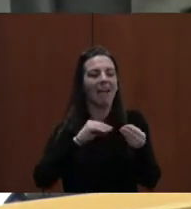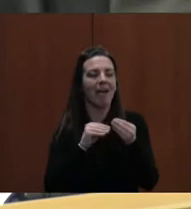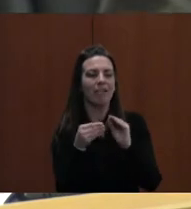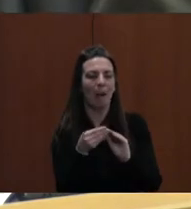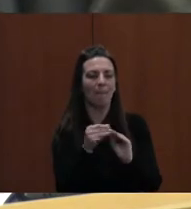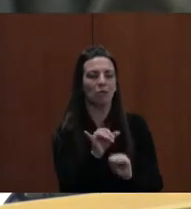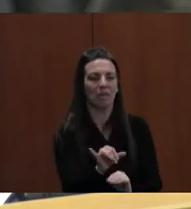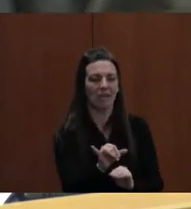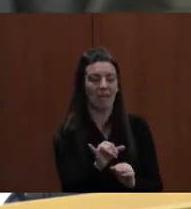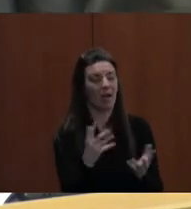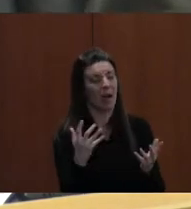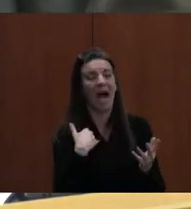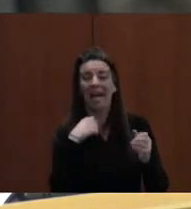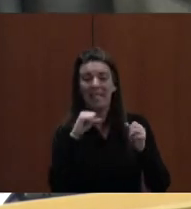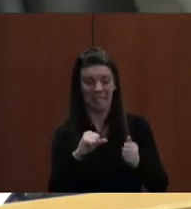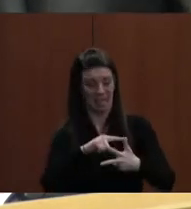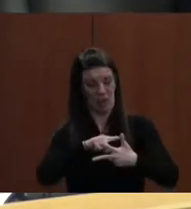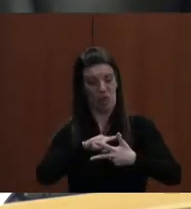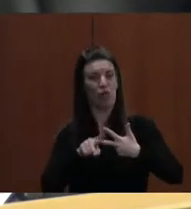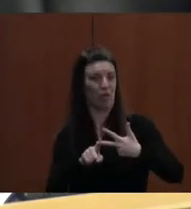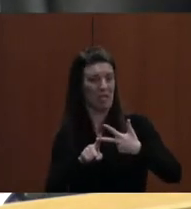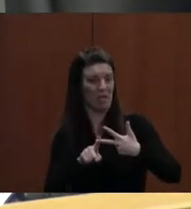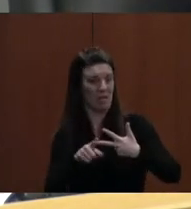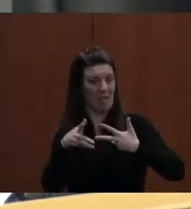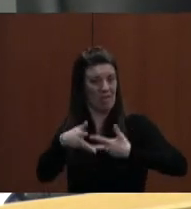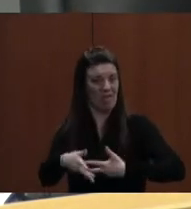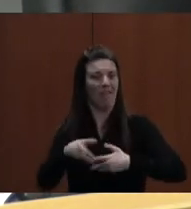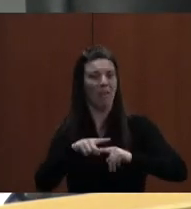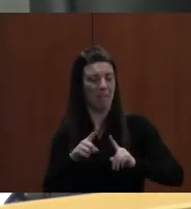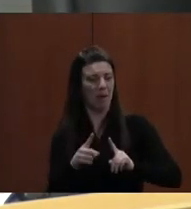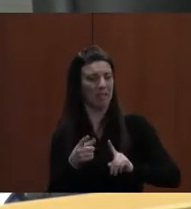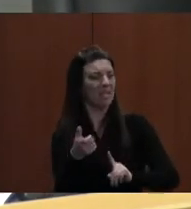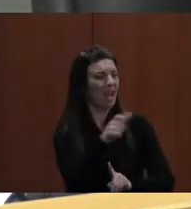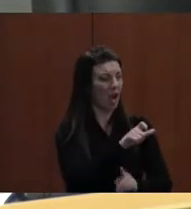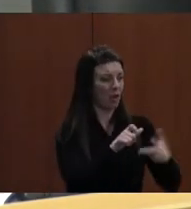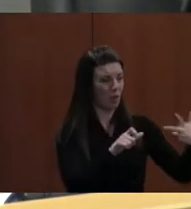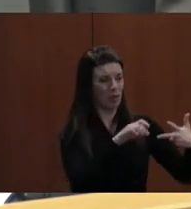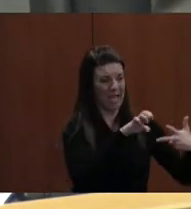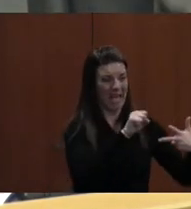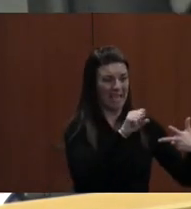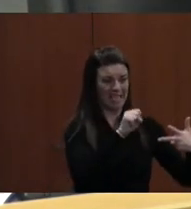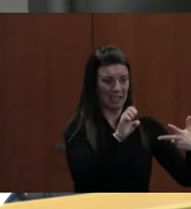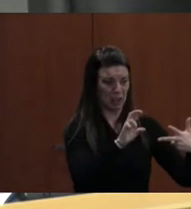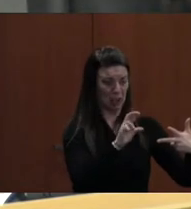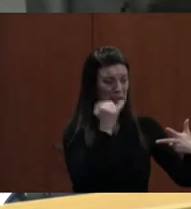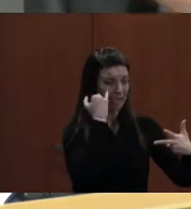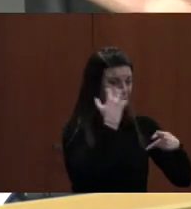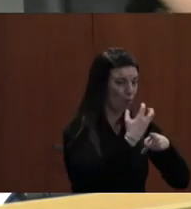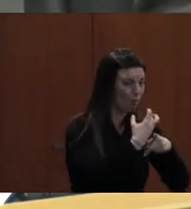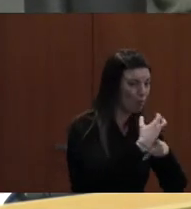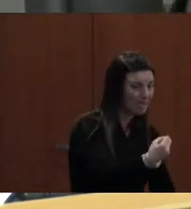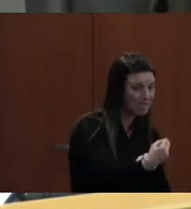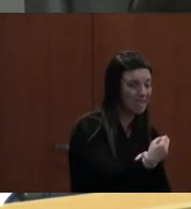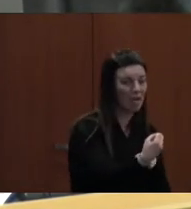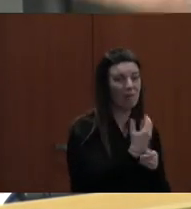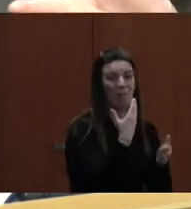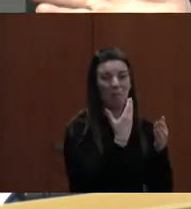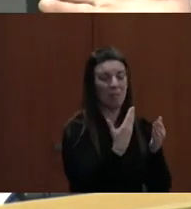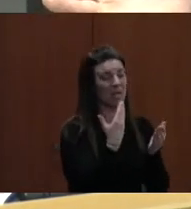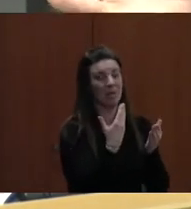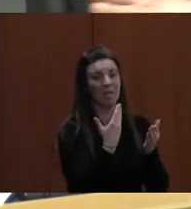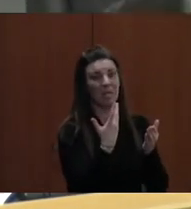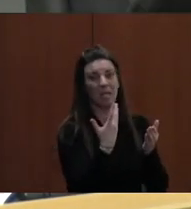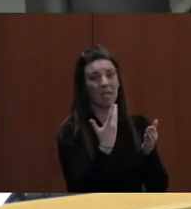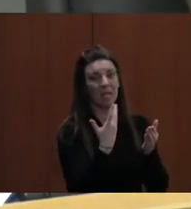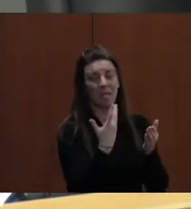I can do it within the three, but I'd leave those other three in ESSER. When ESSER runs out, unless future superintendent can pull them over in the next couple